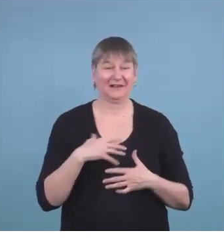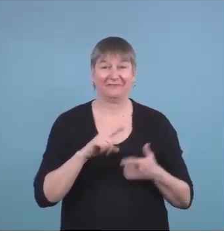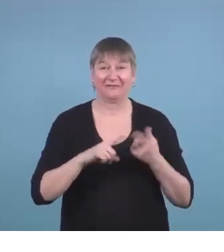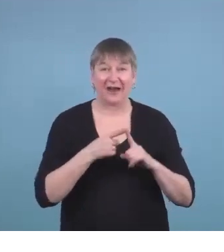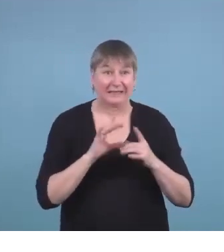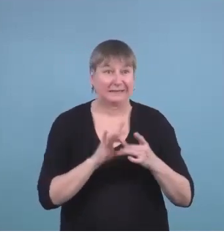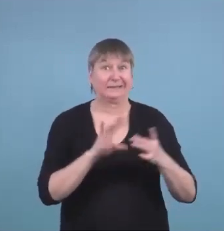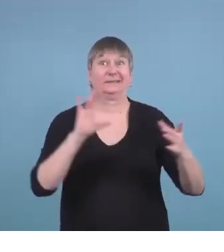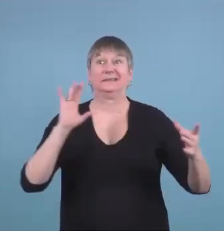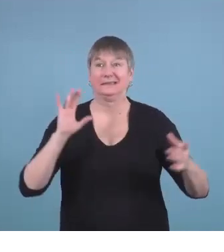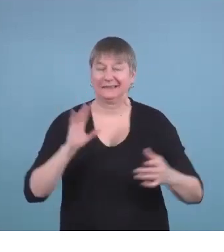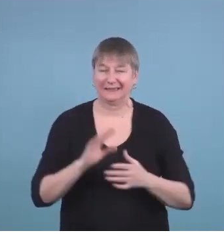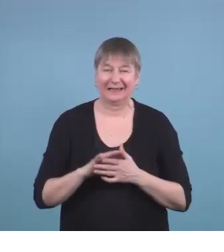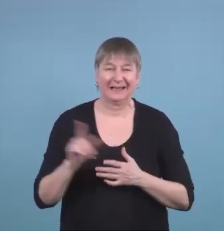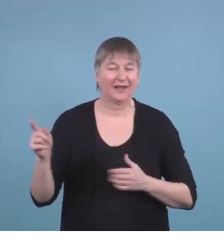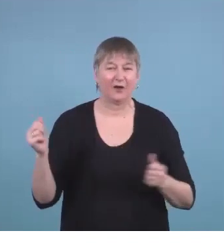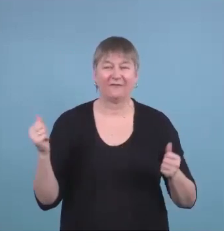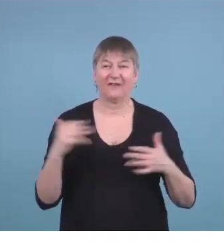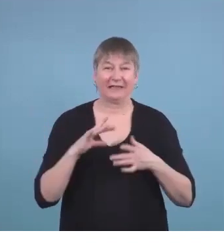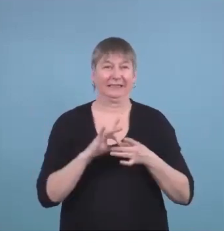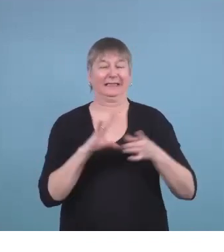they were terrified of leaving us